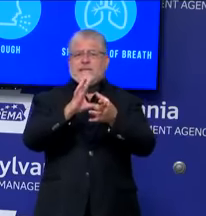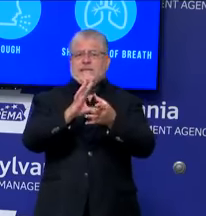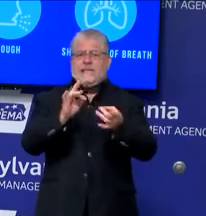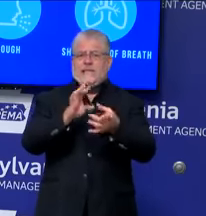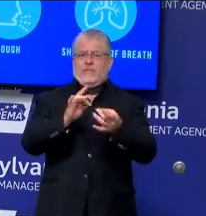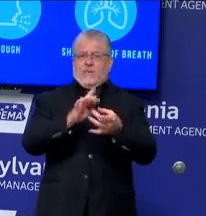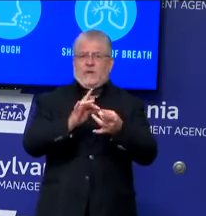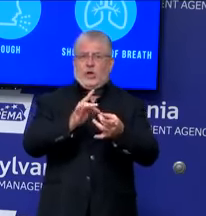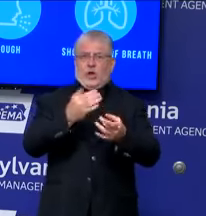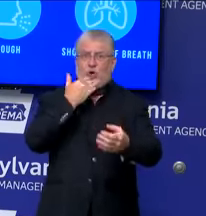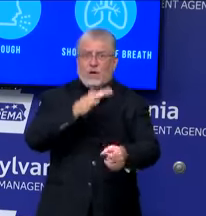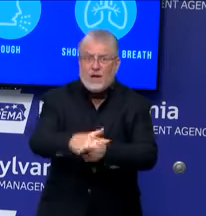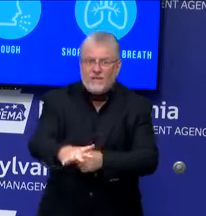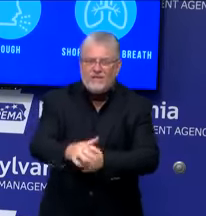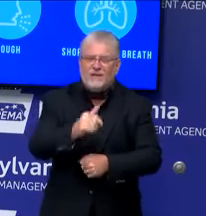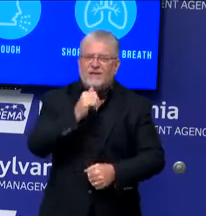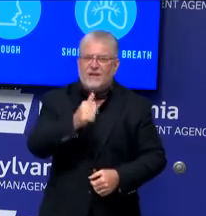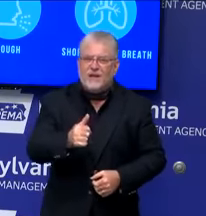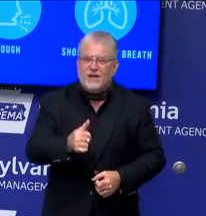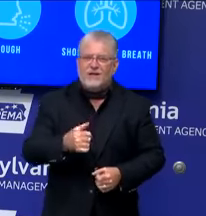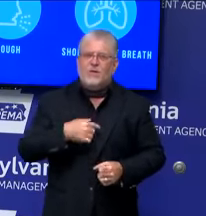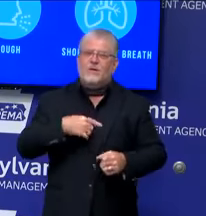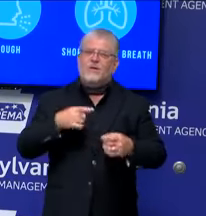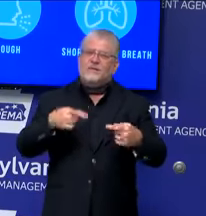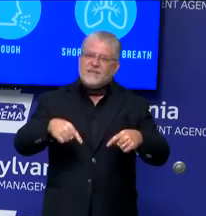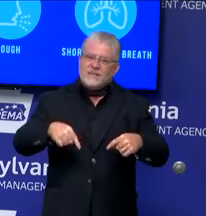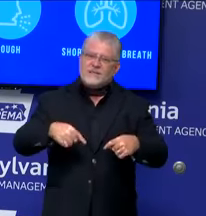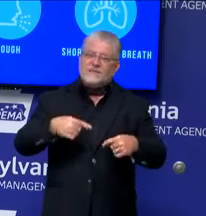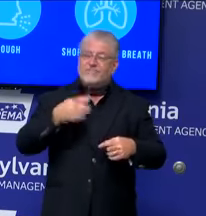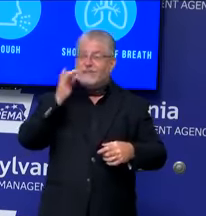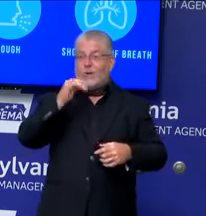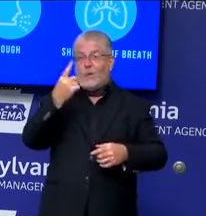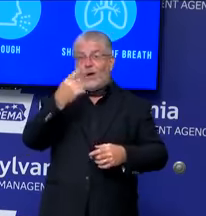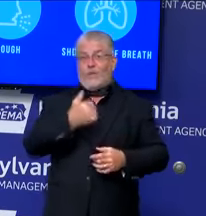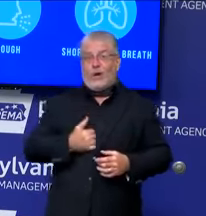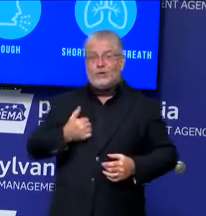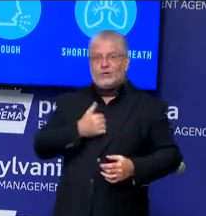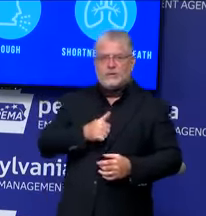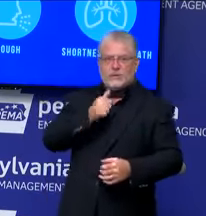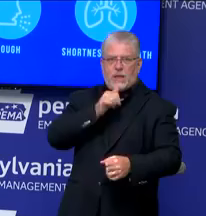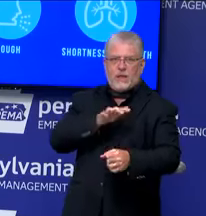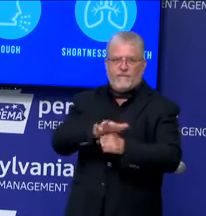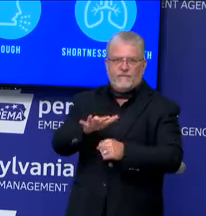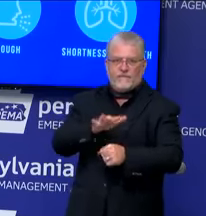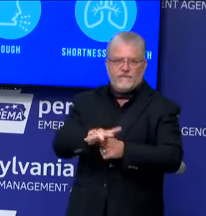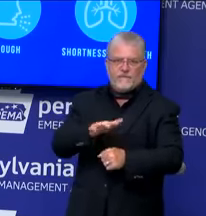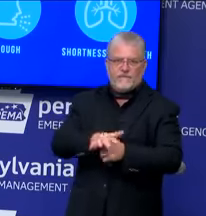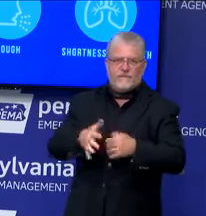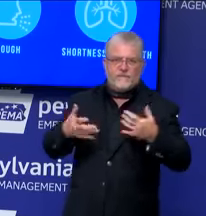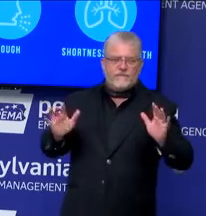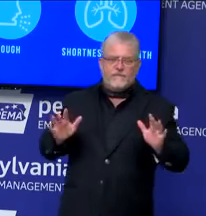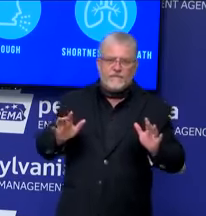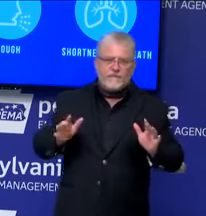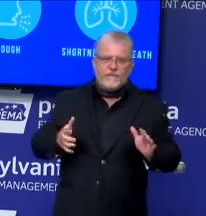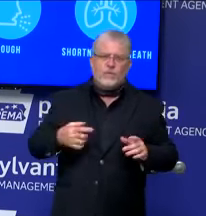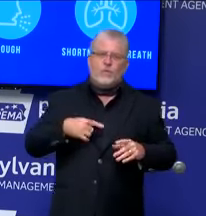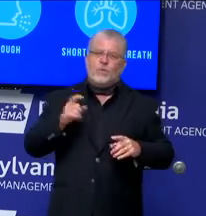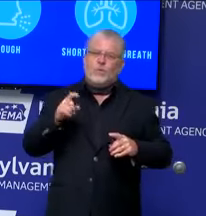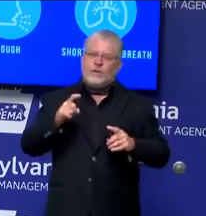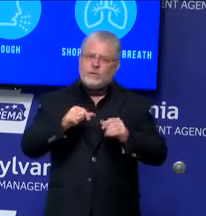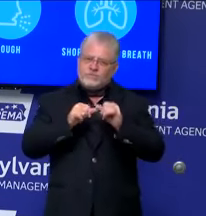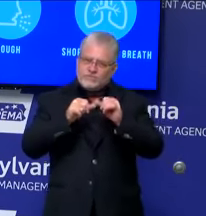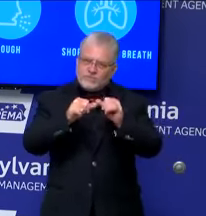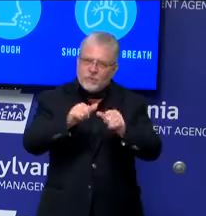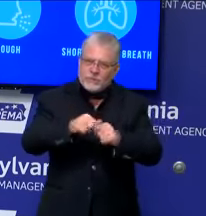not one apology or one statement of support and we're done. This is a process. And, for example, the governor has been supportive of the LGBTQ